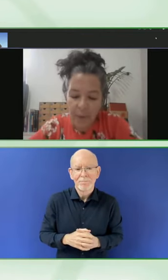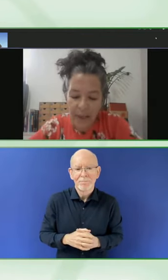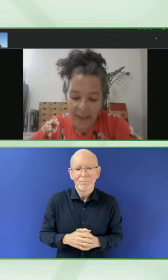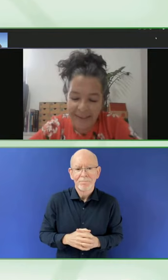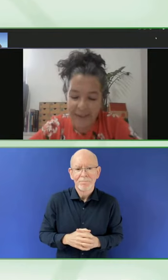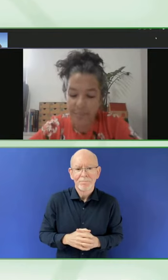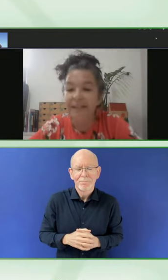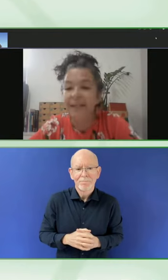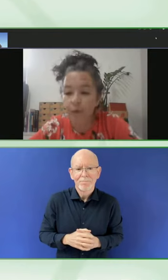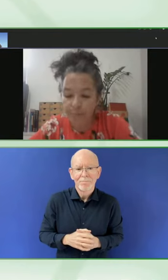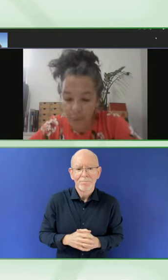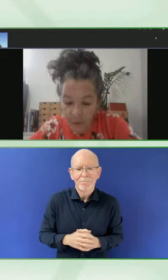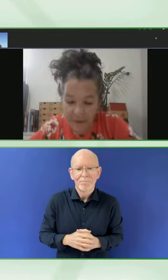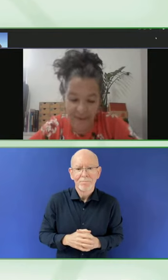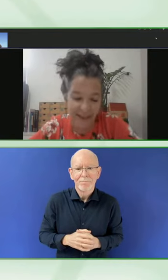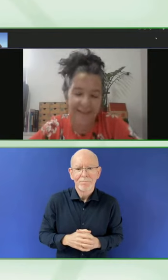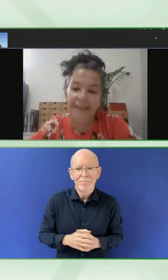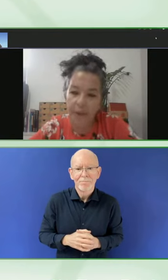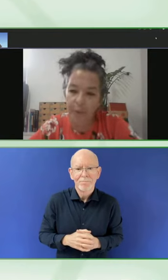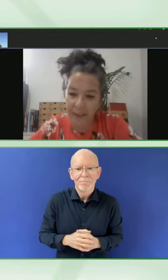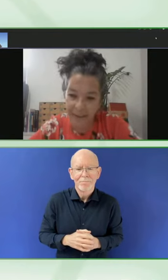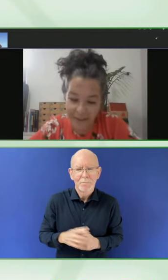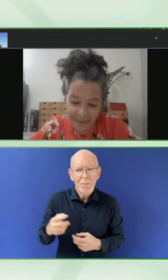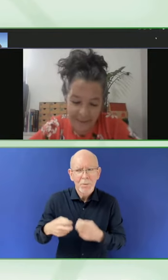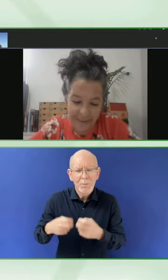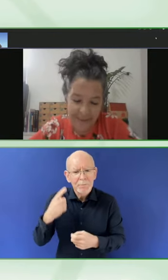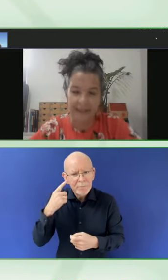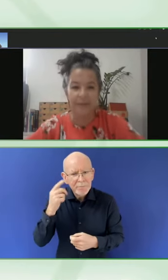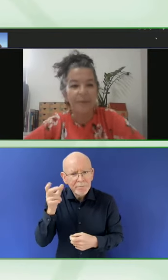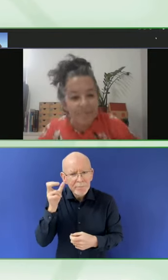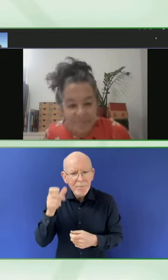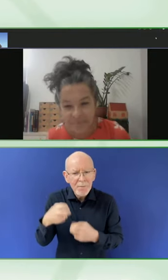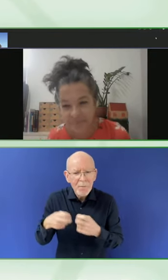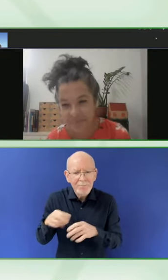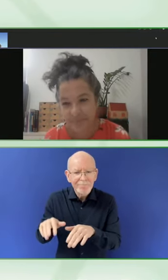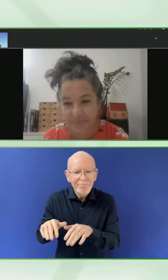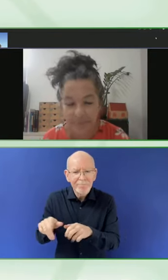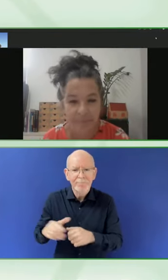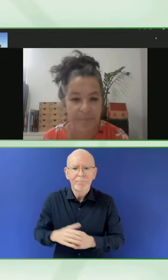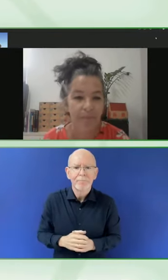there always be new books and new readers. Thank you.